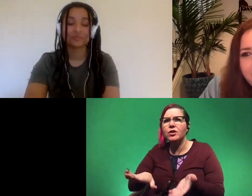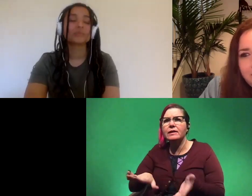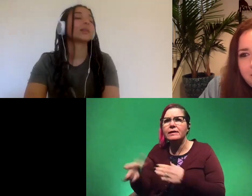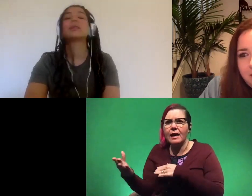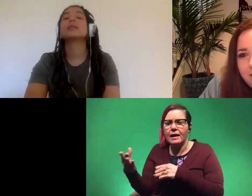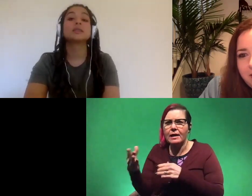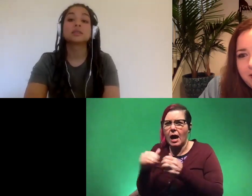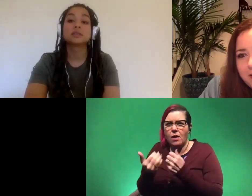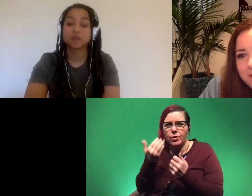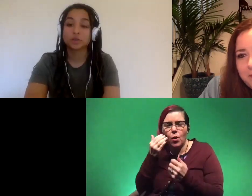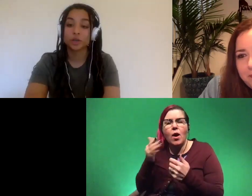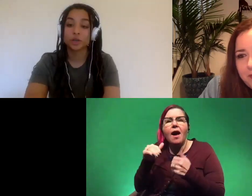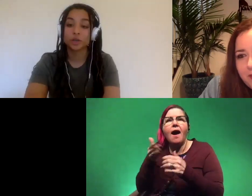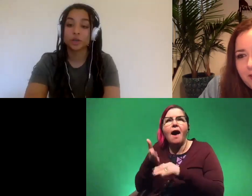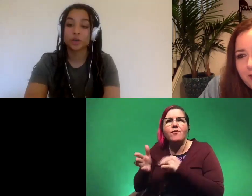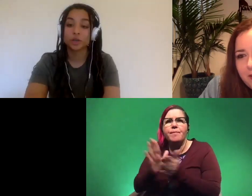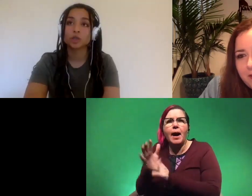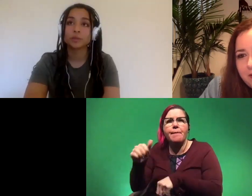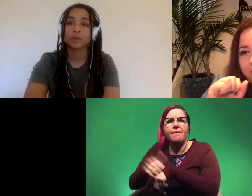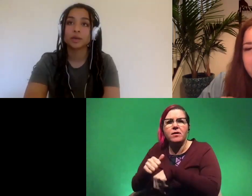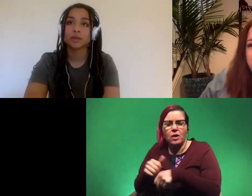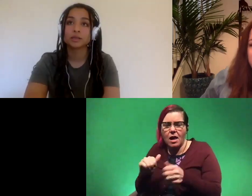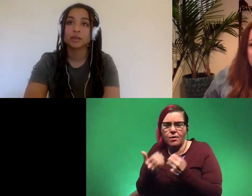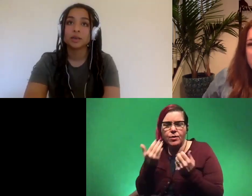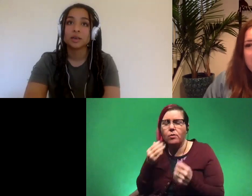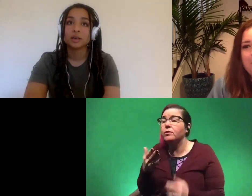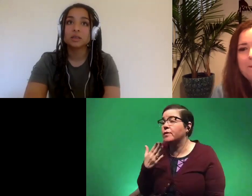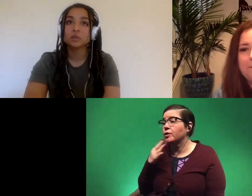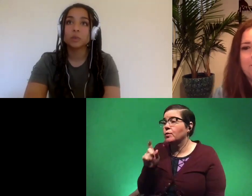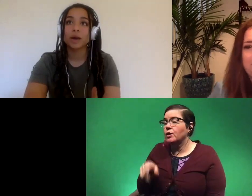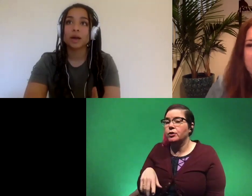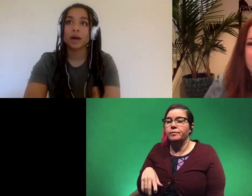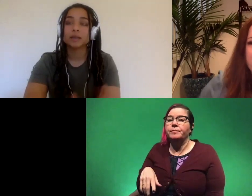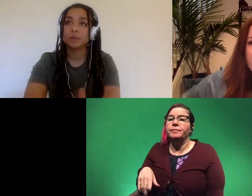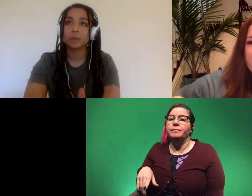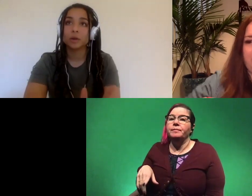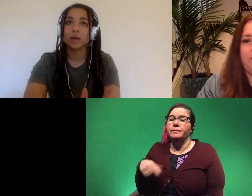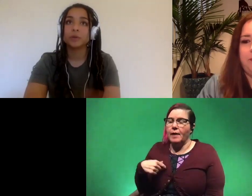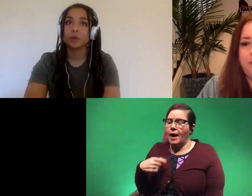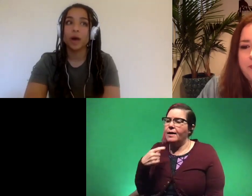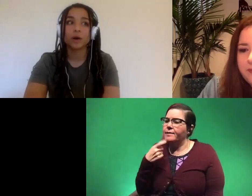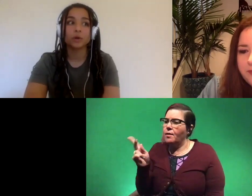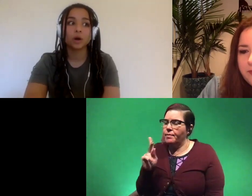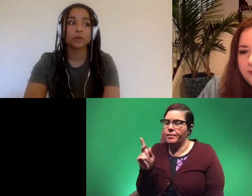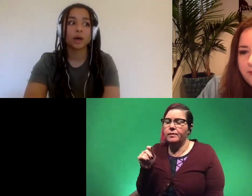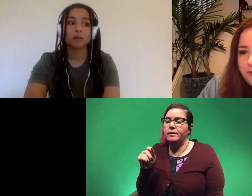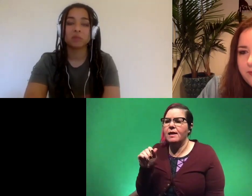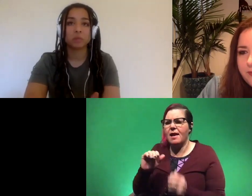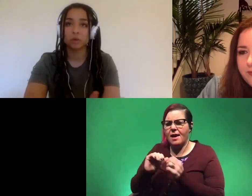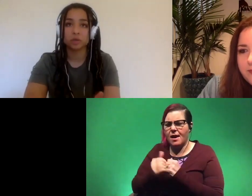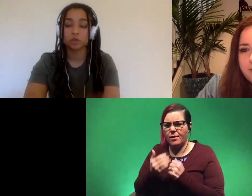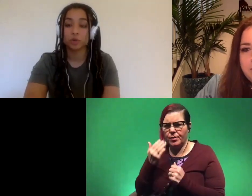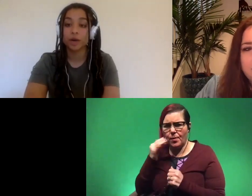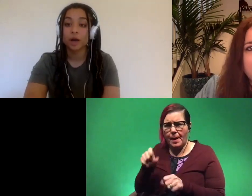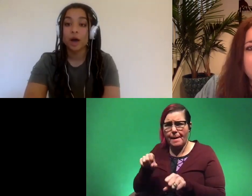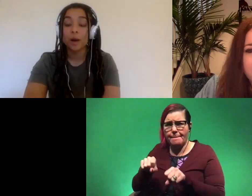yep this is such a good answer a good question because this is what i i tell people all the time you know how do you know that that